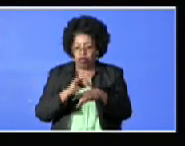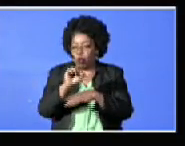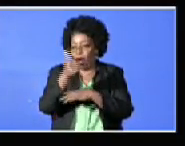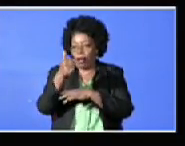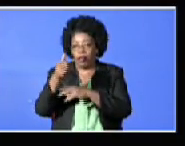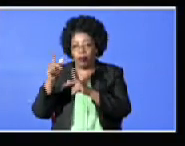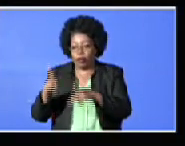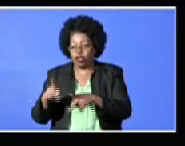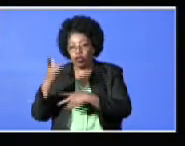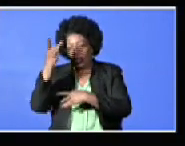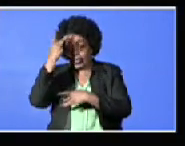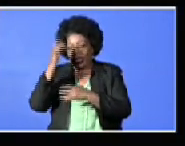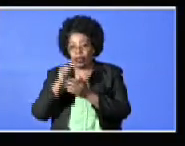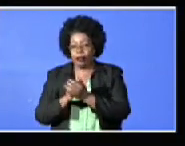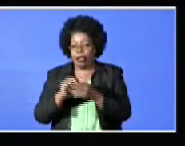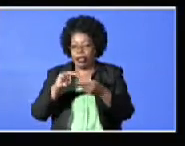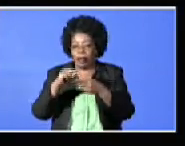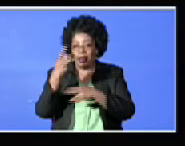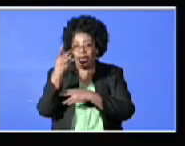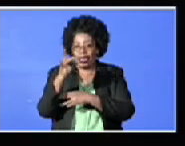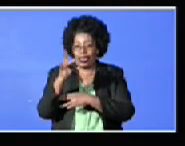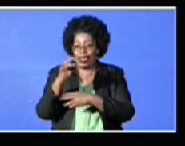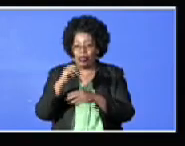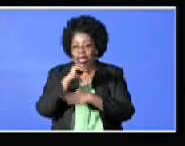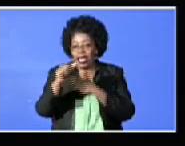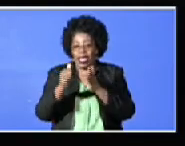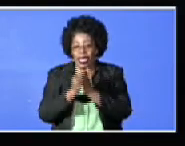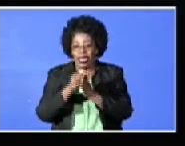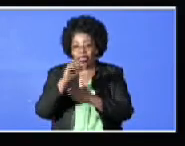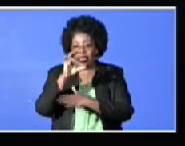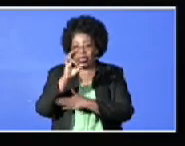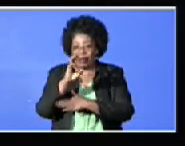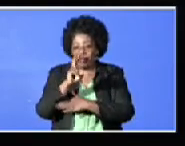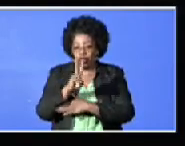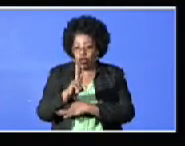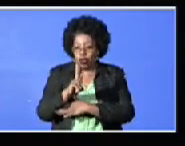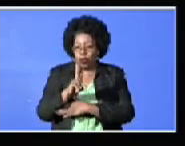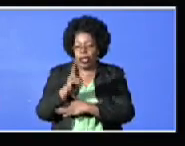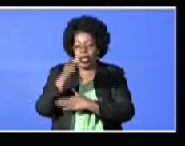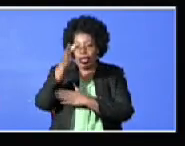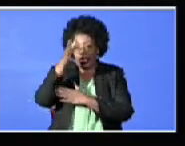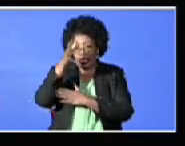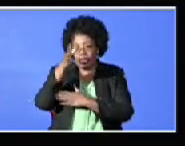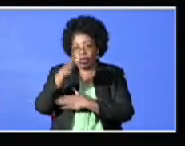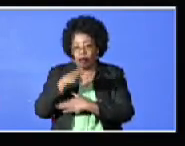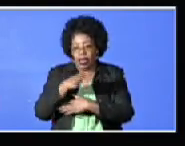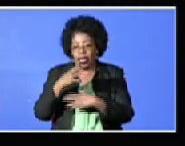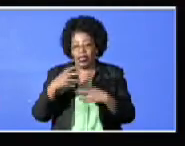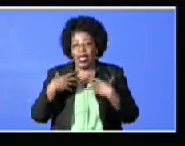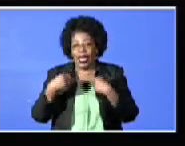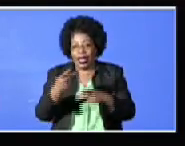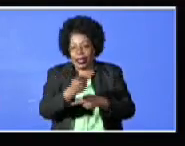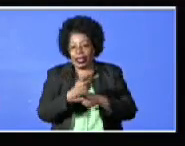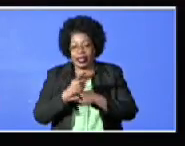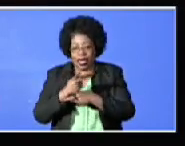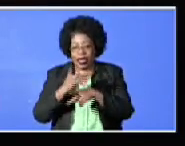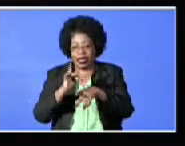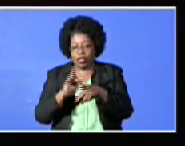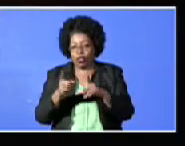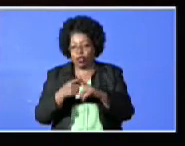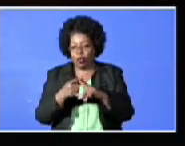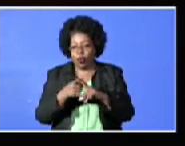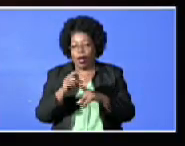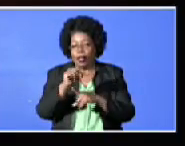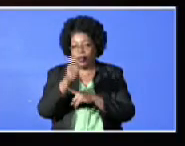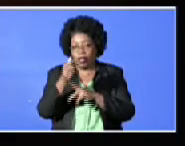COVID-19 case number 18 is a 72-year-old male health care worker with no history of travel and is linked to a previous case.